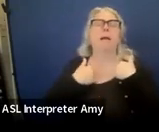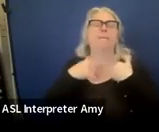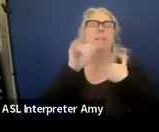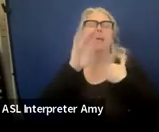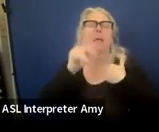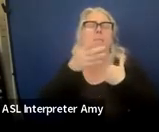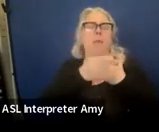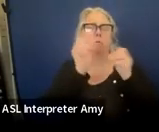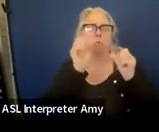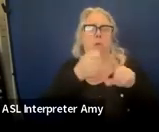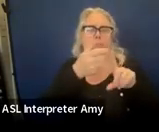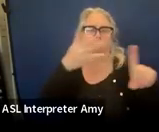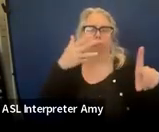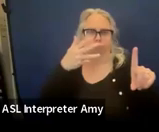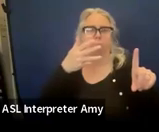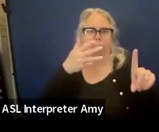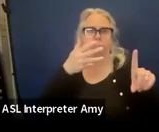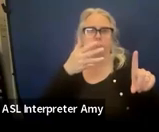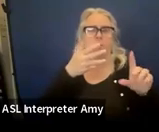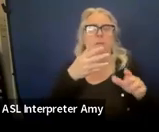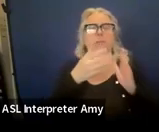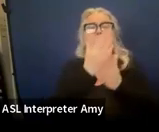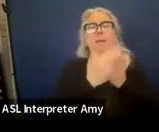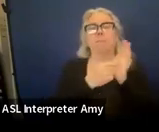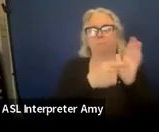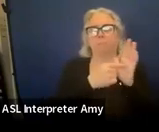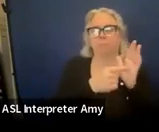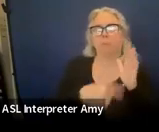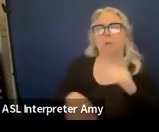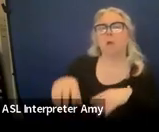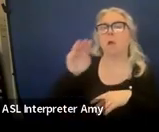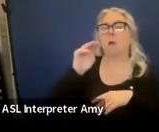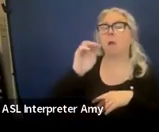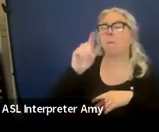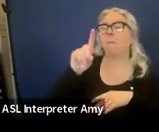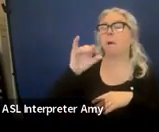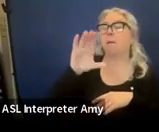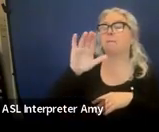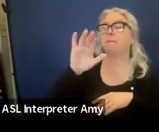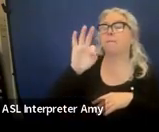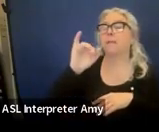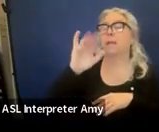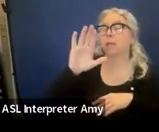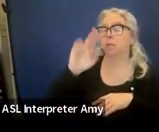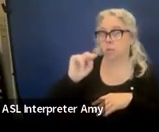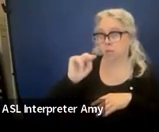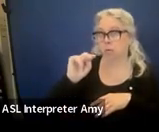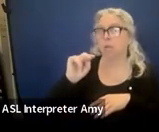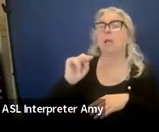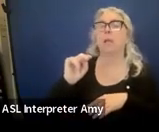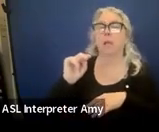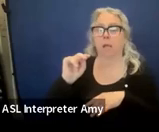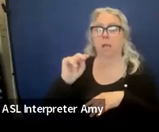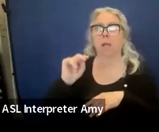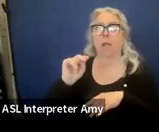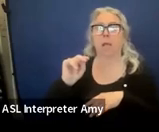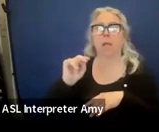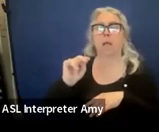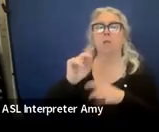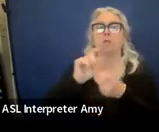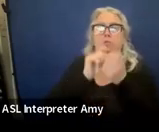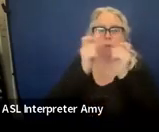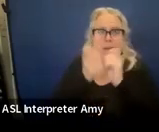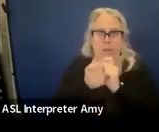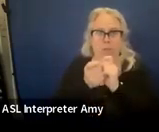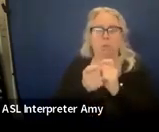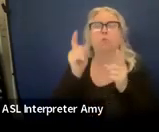And we have a couple of examples. So a modification in that change to the curriculum and or